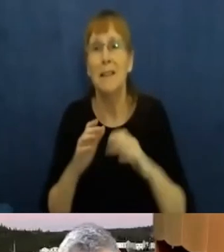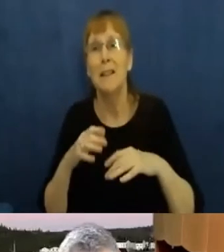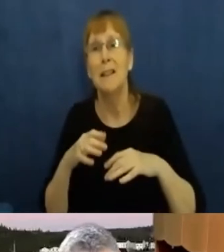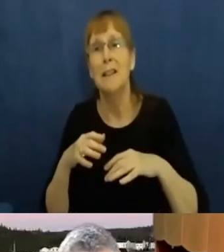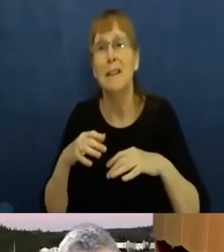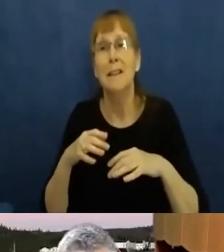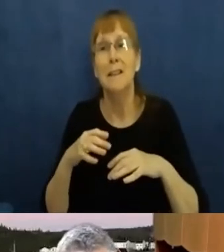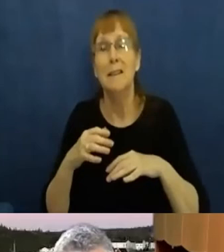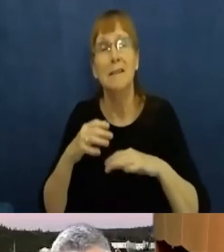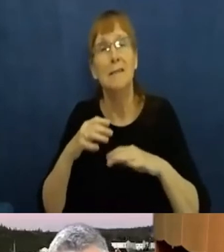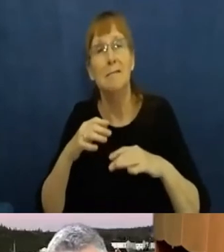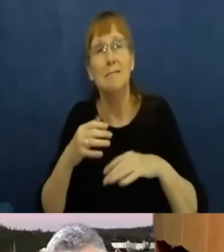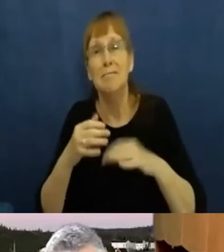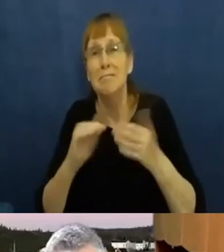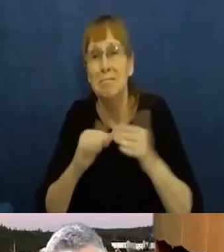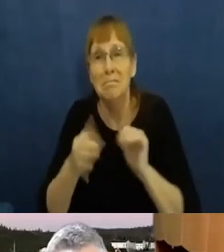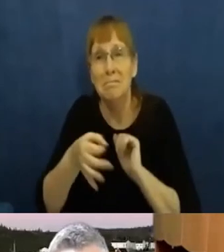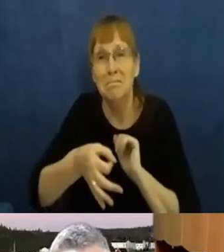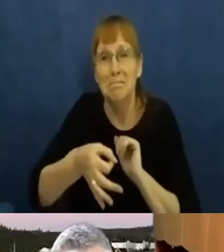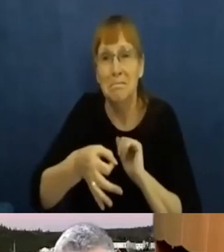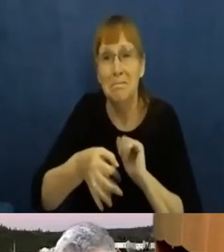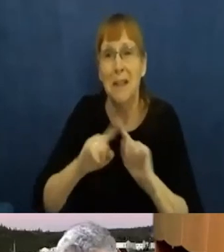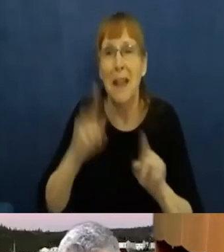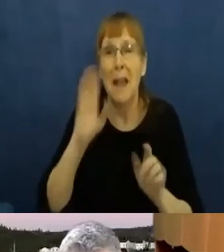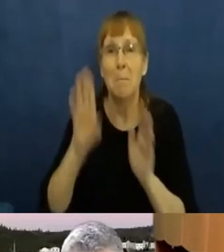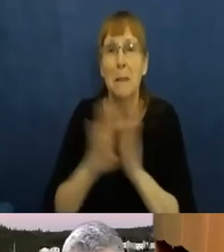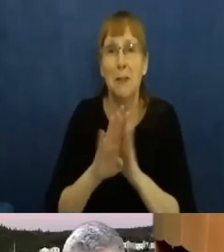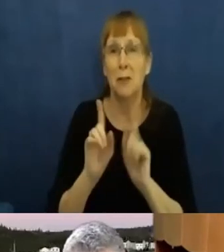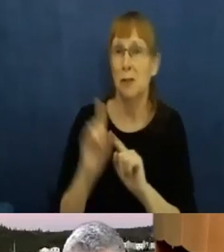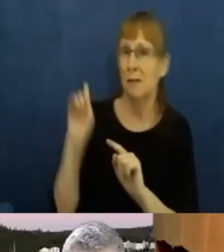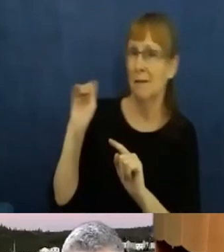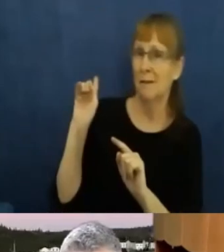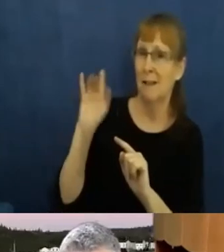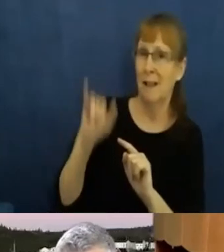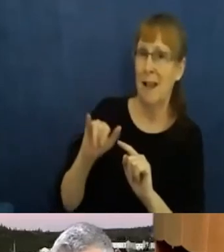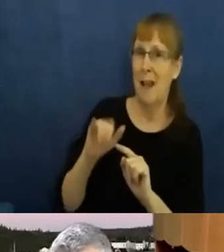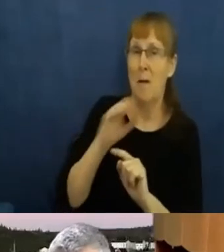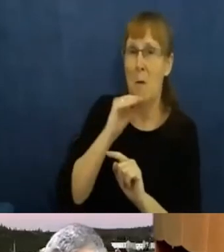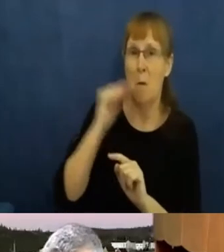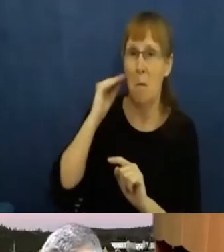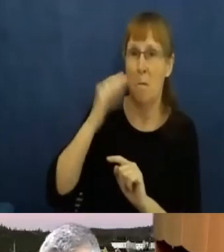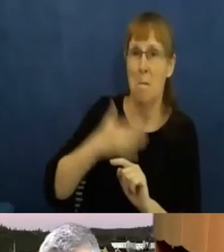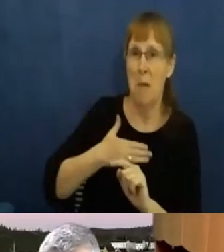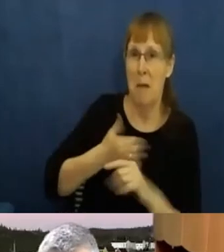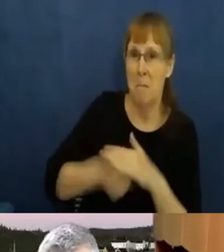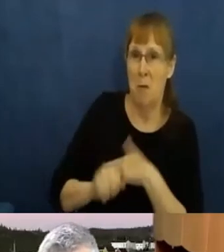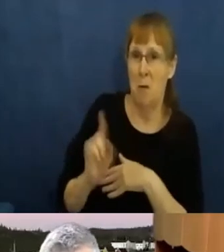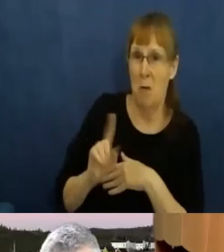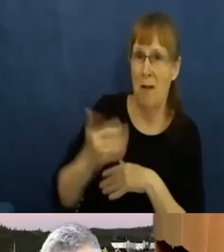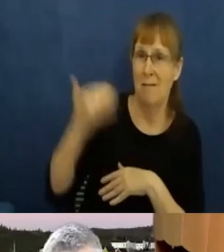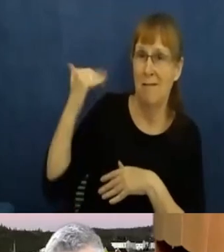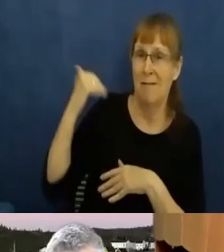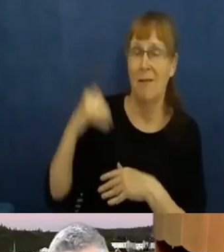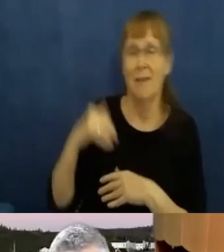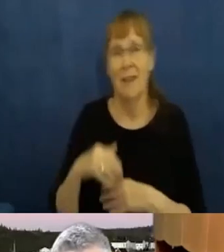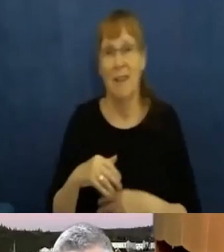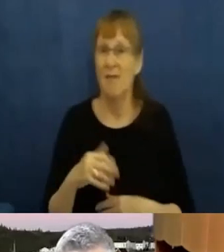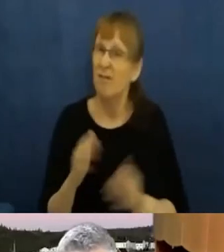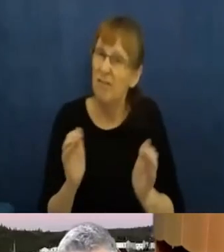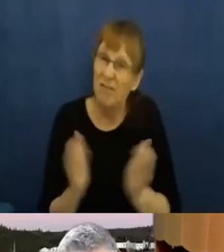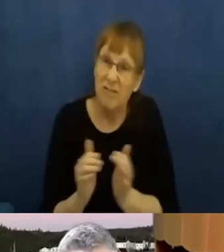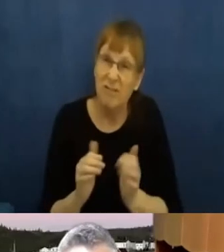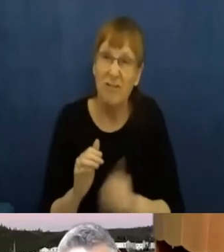Cause I am proud to be, uh, from a small place less than 400 people. Uh, and when the pandemic, uh,